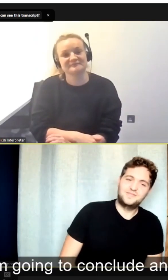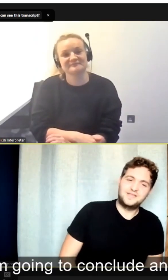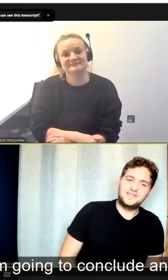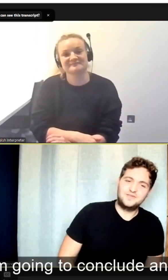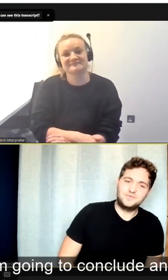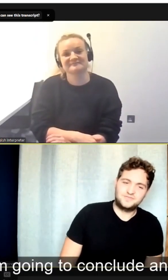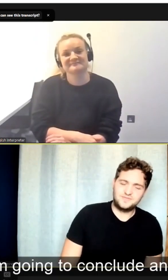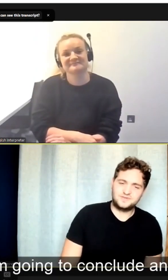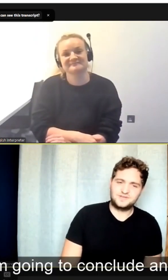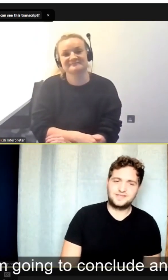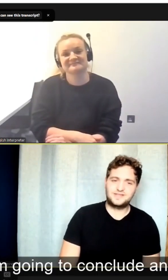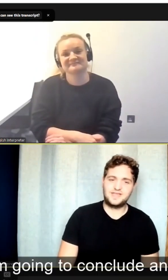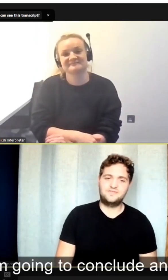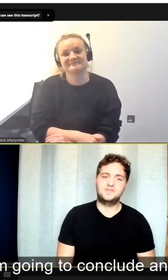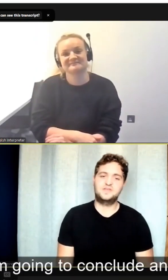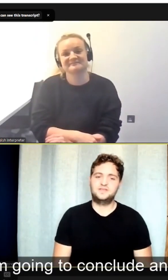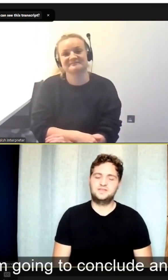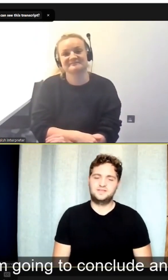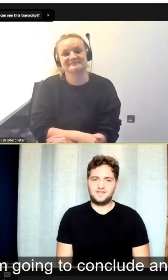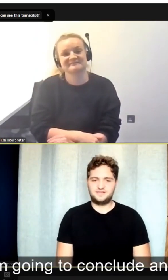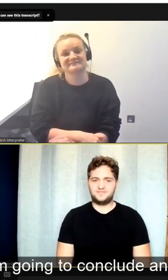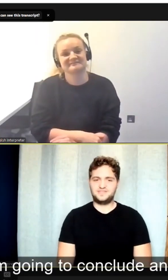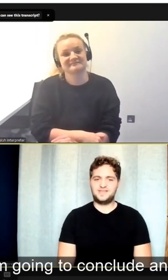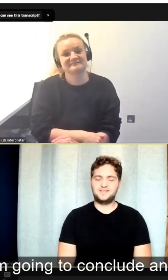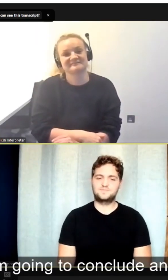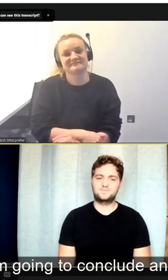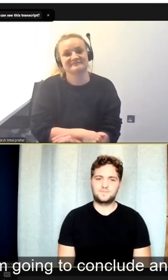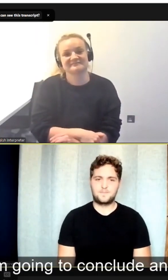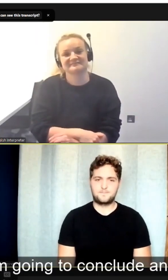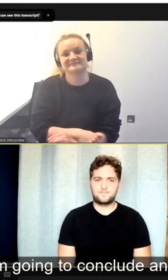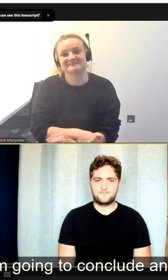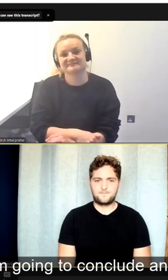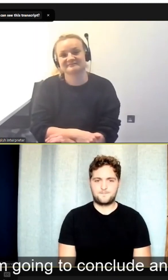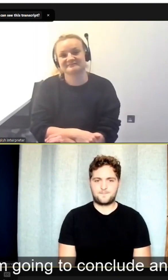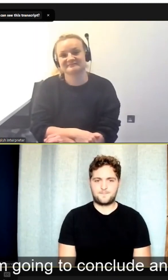Yeah. Well, thank you very much, very much, Kate, for today.